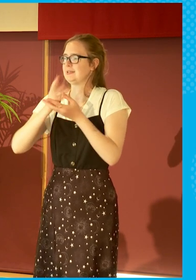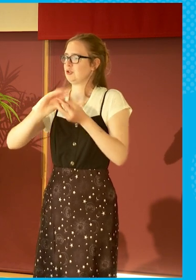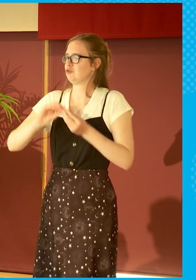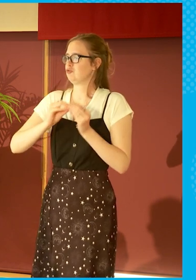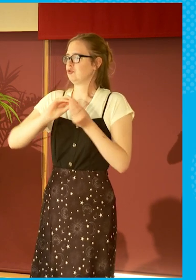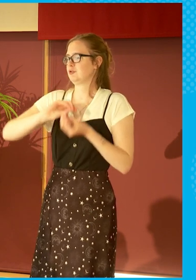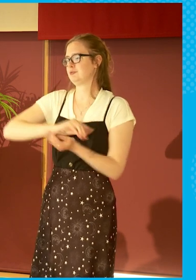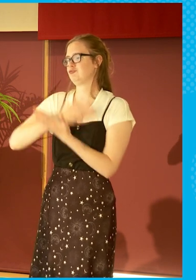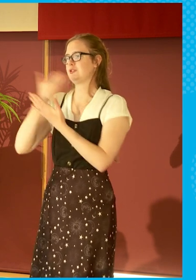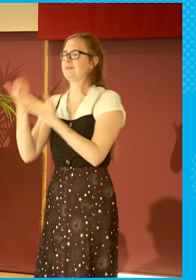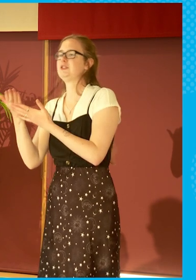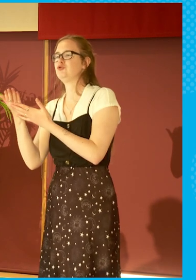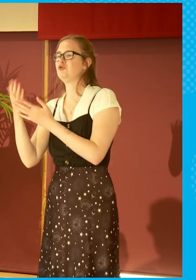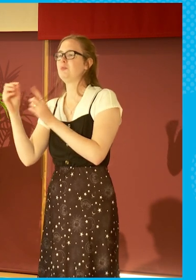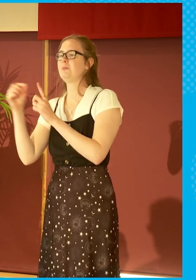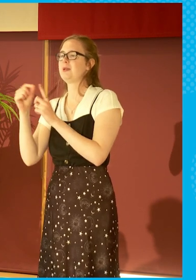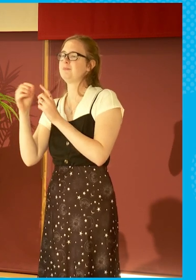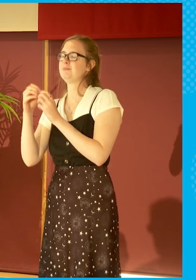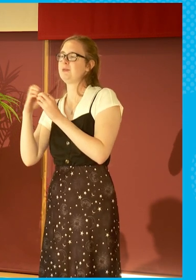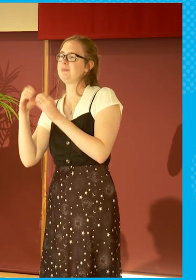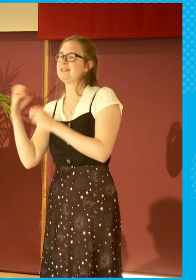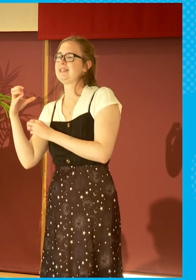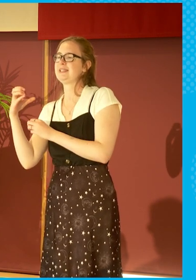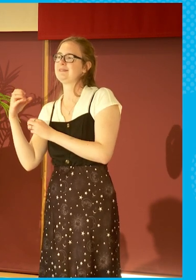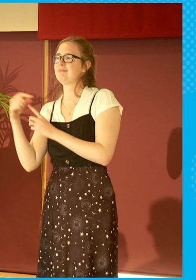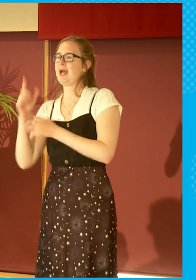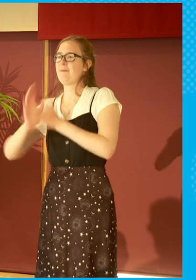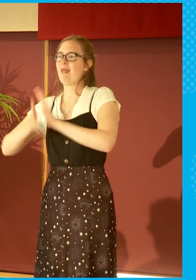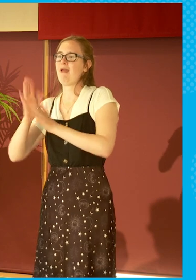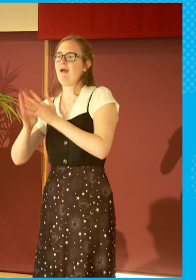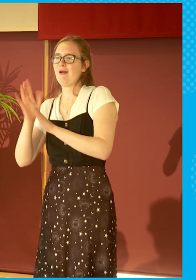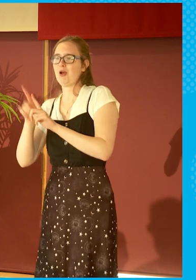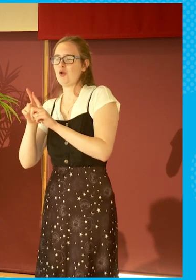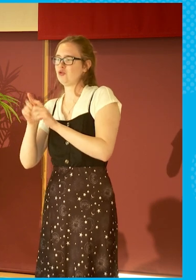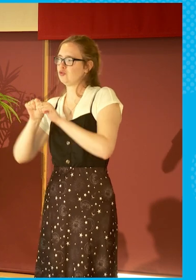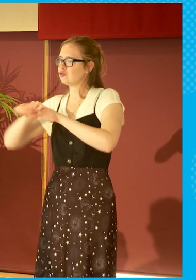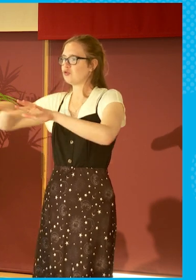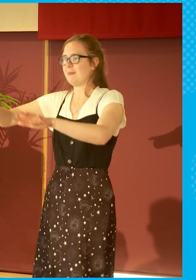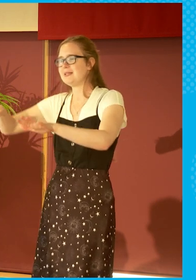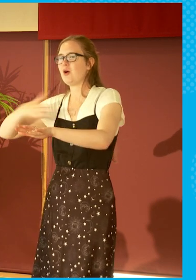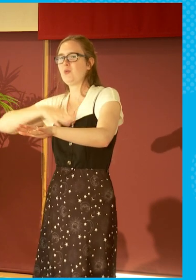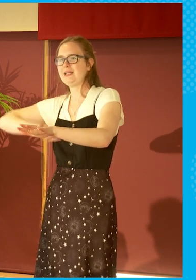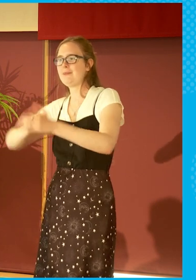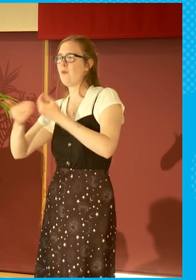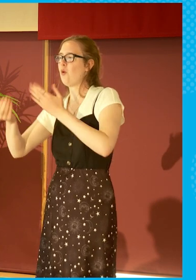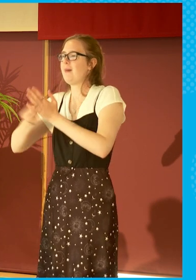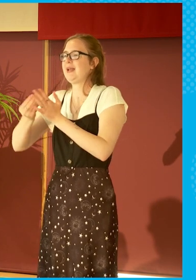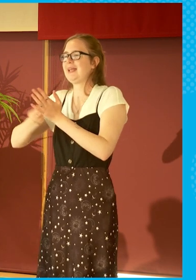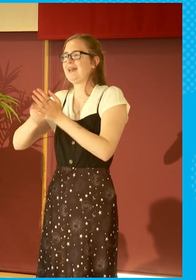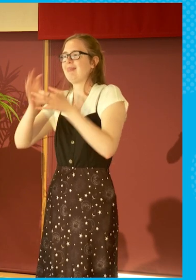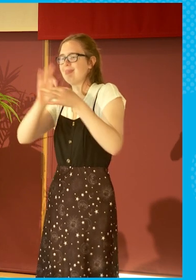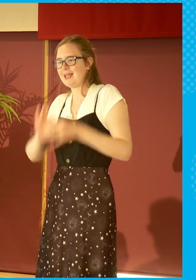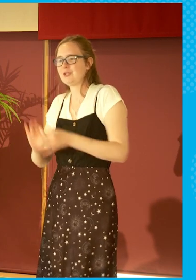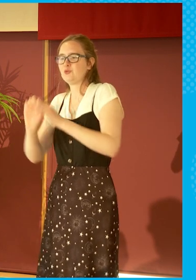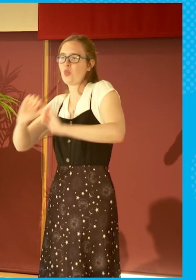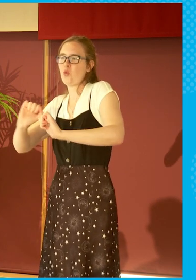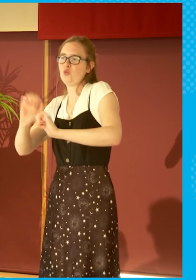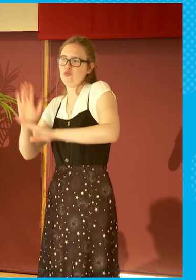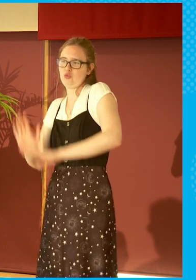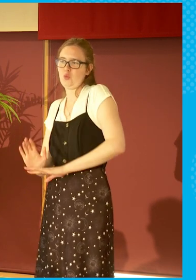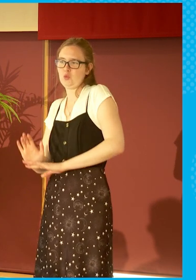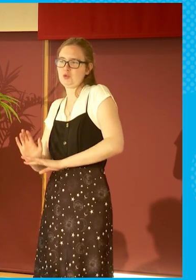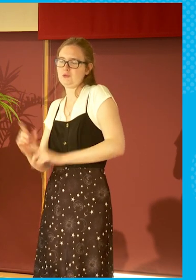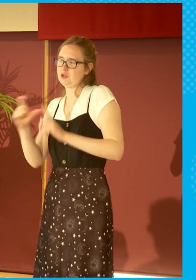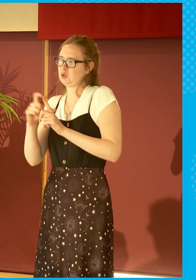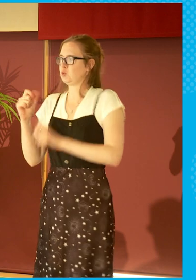iPlayer and social media. So we do need a lot more money behind things like the